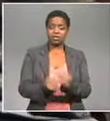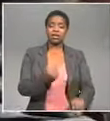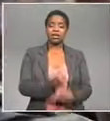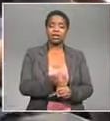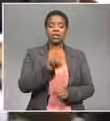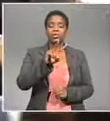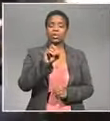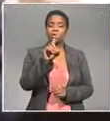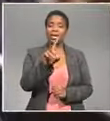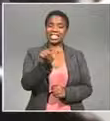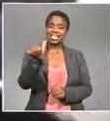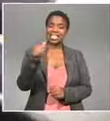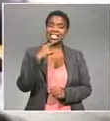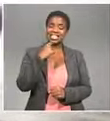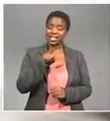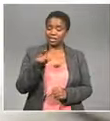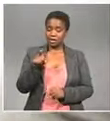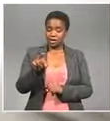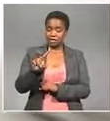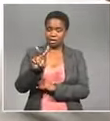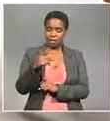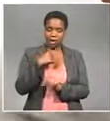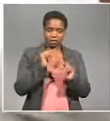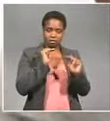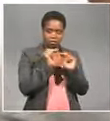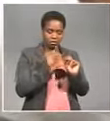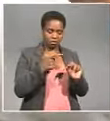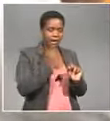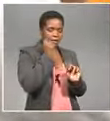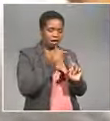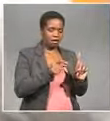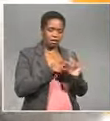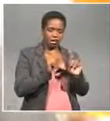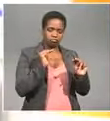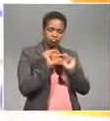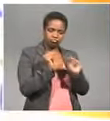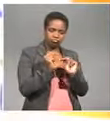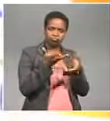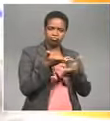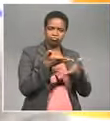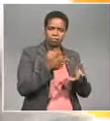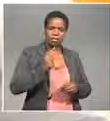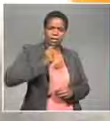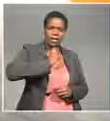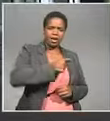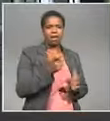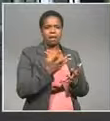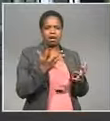the court ordered Vodacom to enter into negotiations with Makati to determine a reasonable settlement